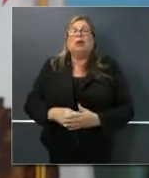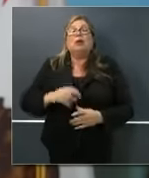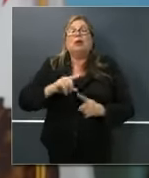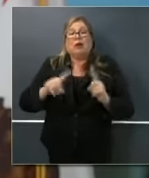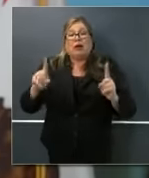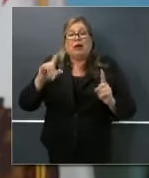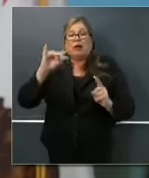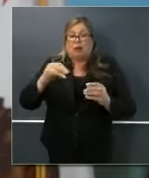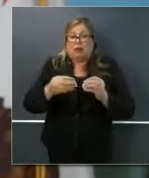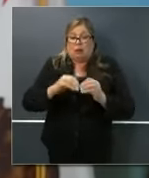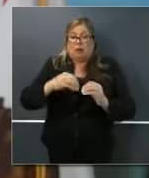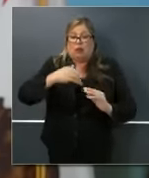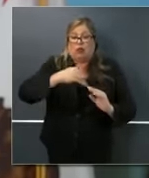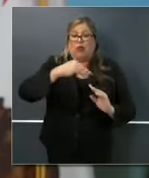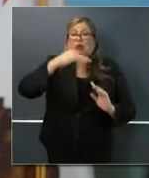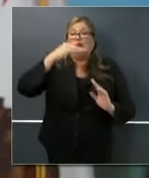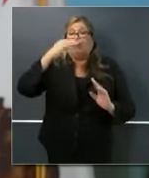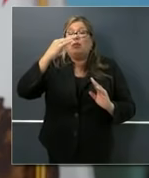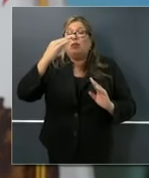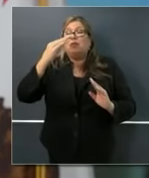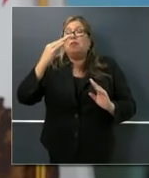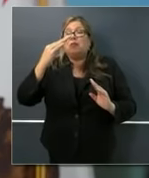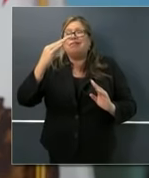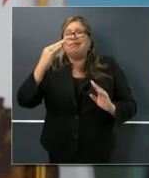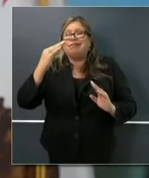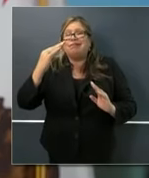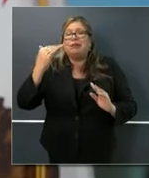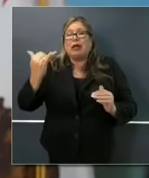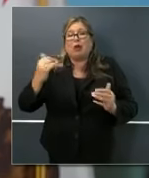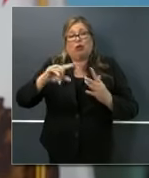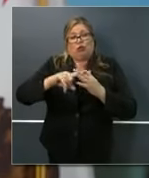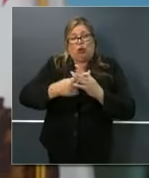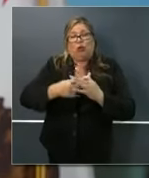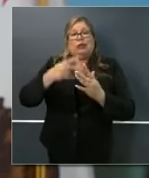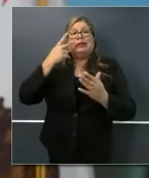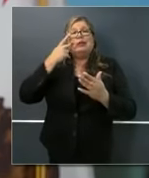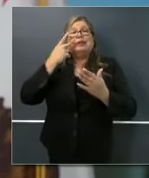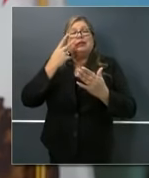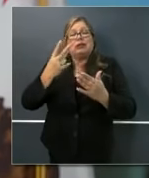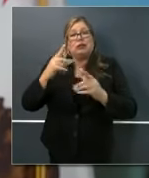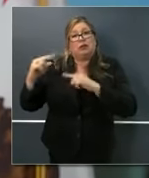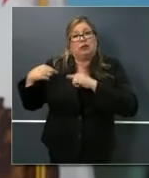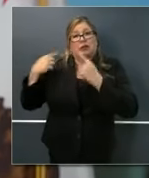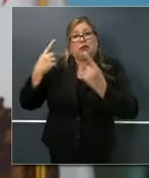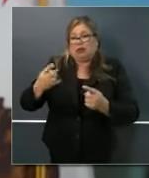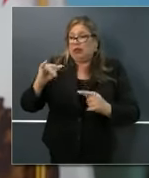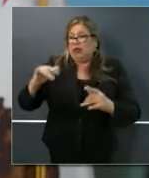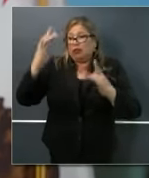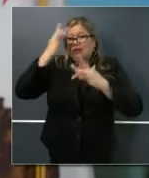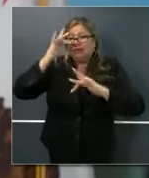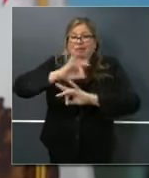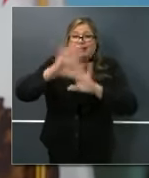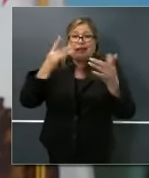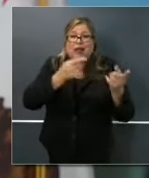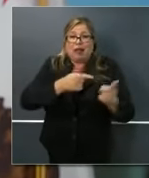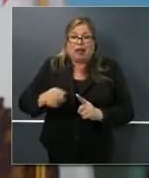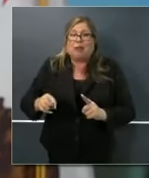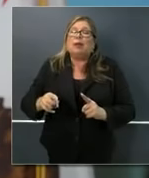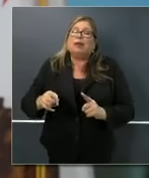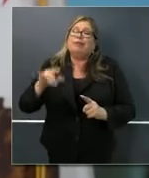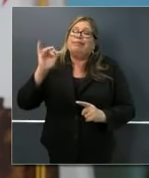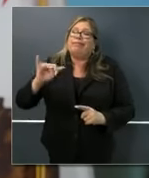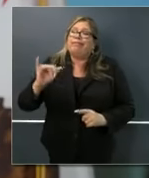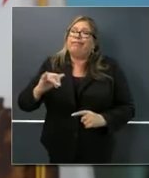growth has been coming down. Now we're seeing, for one of the first days since this pandemic, a modest